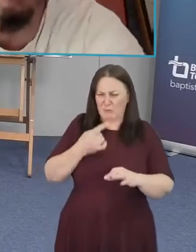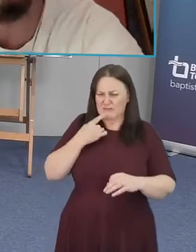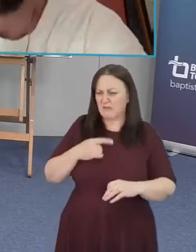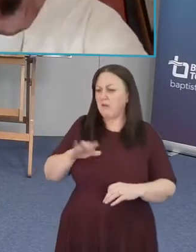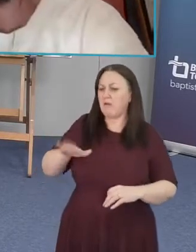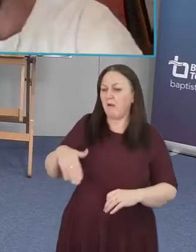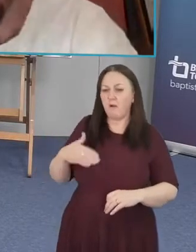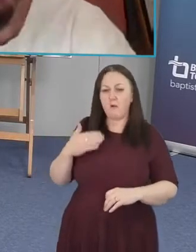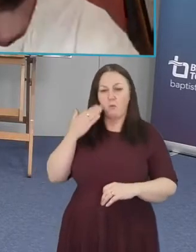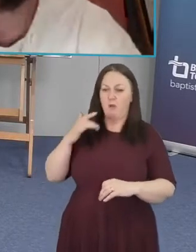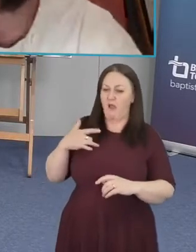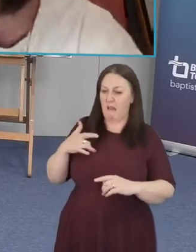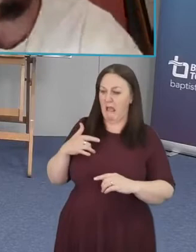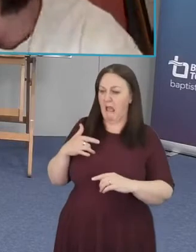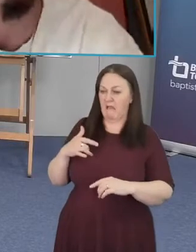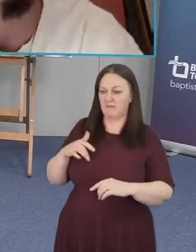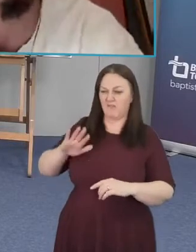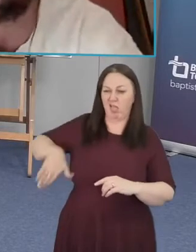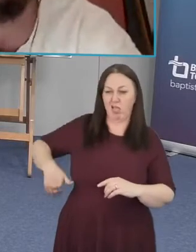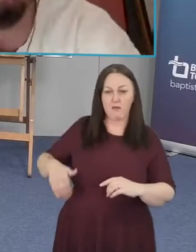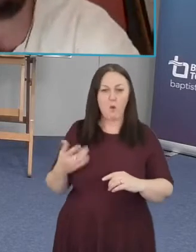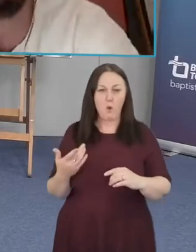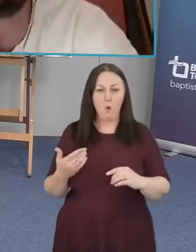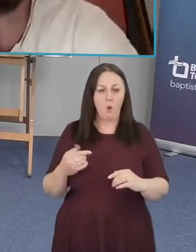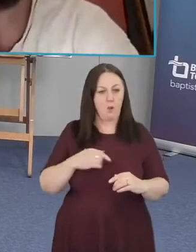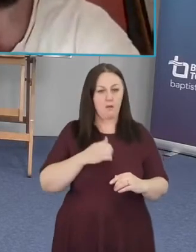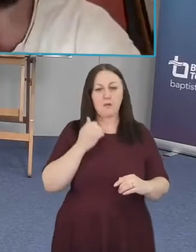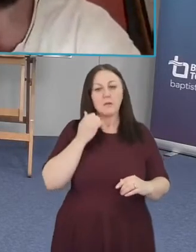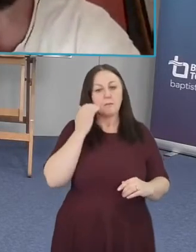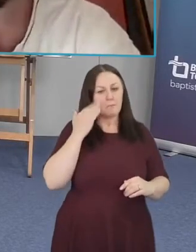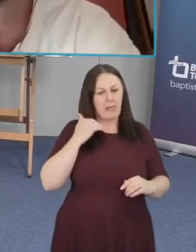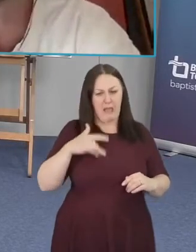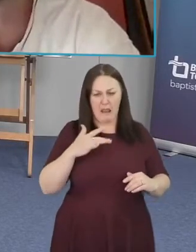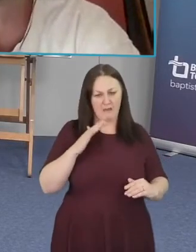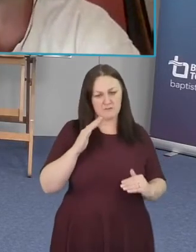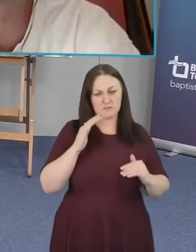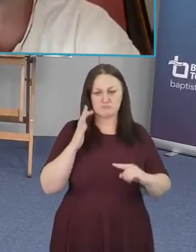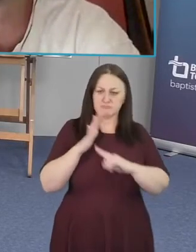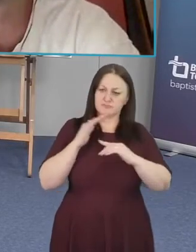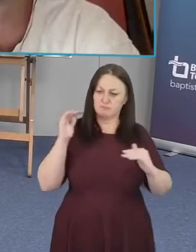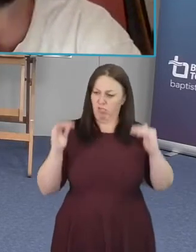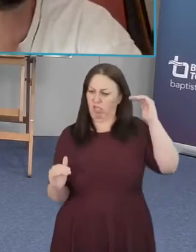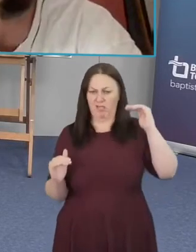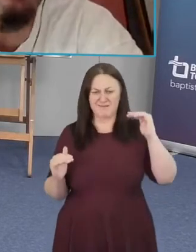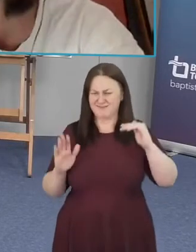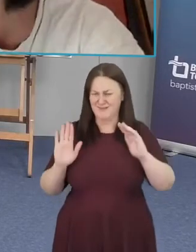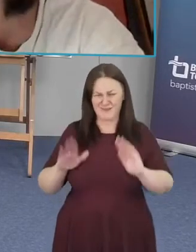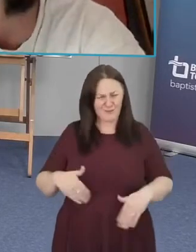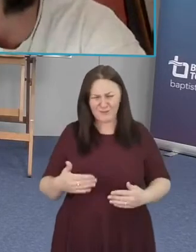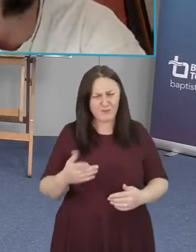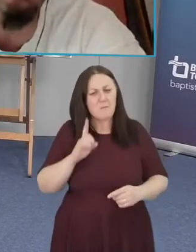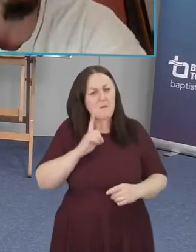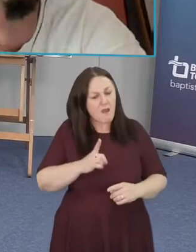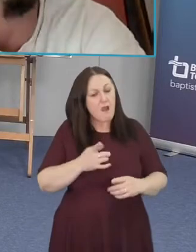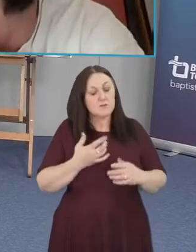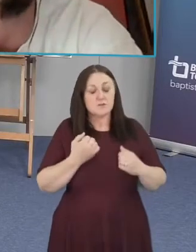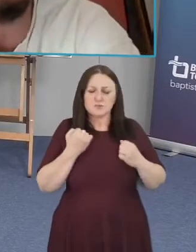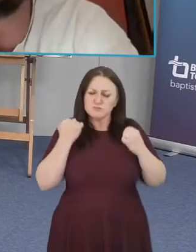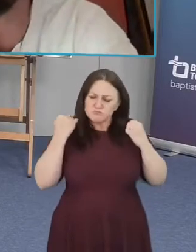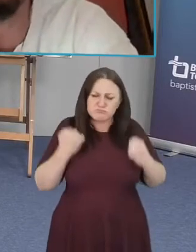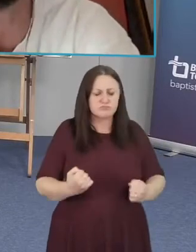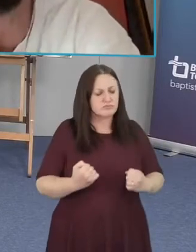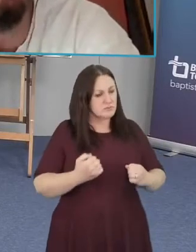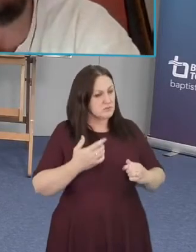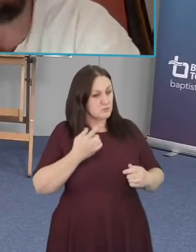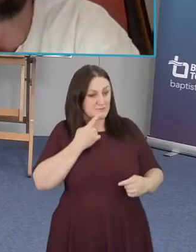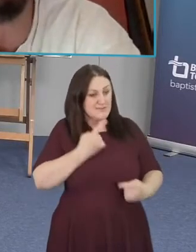black lives matter more or anything like that but i think the ability to um to emphatically say black lives